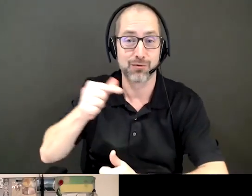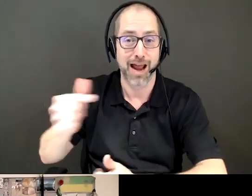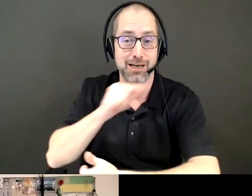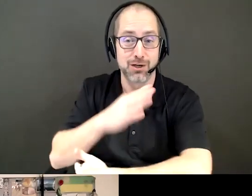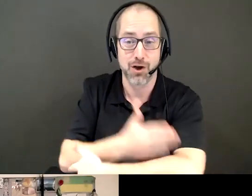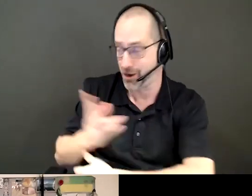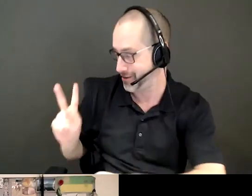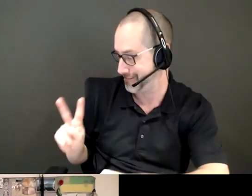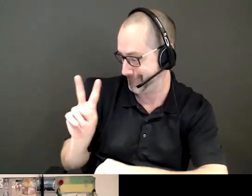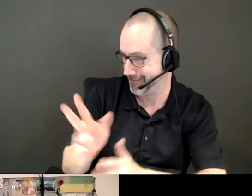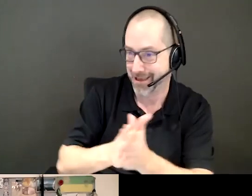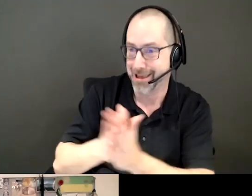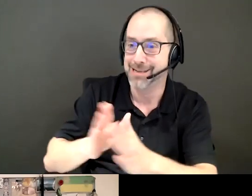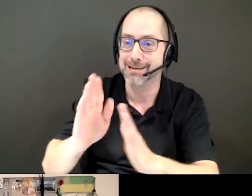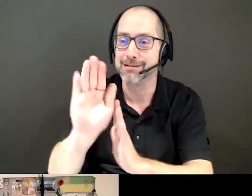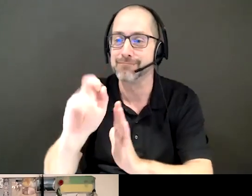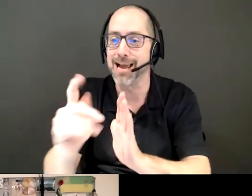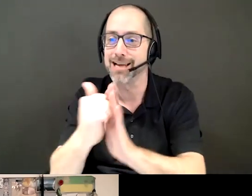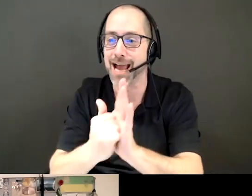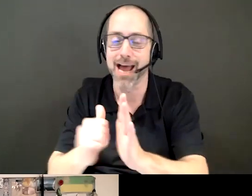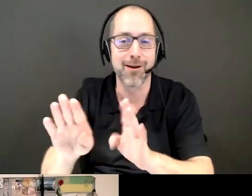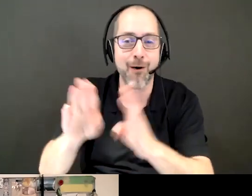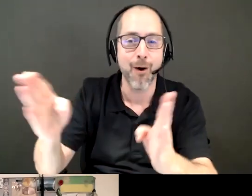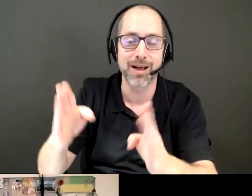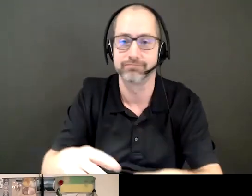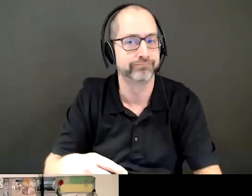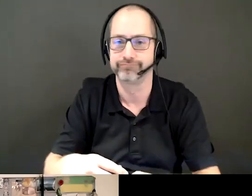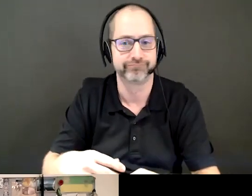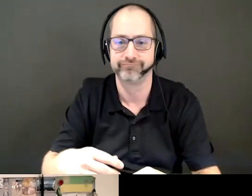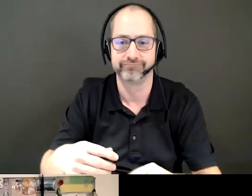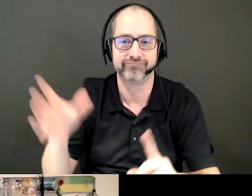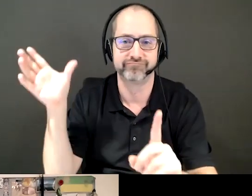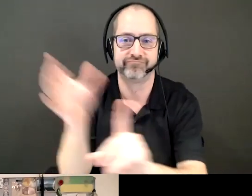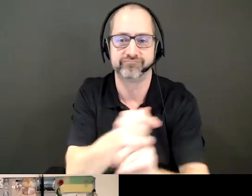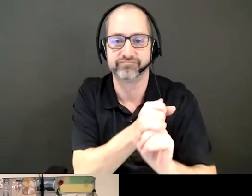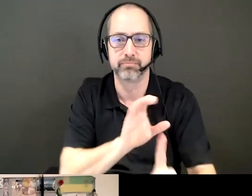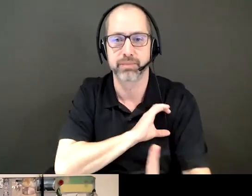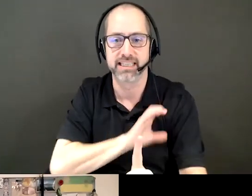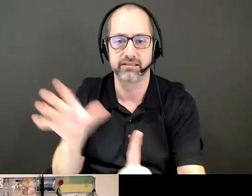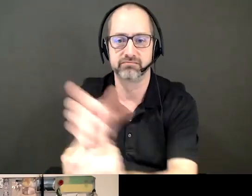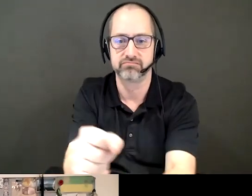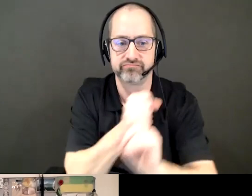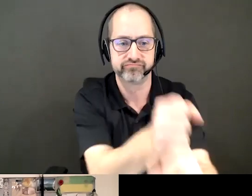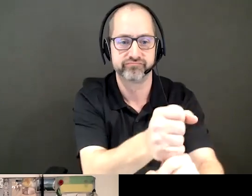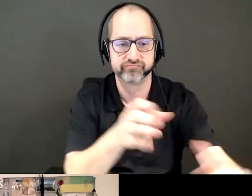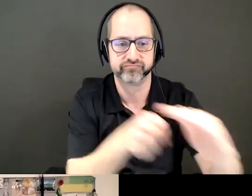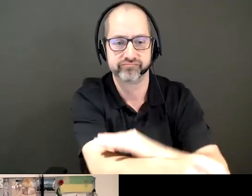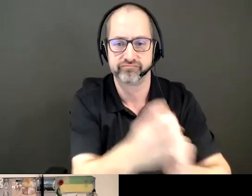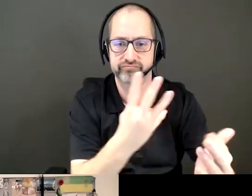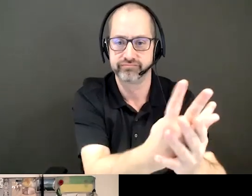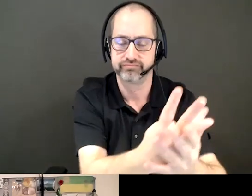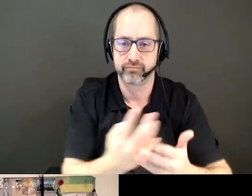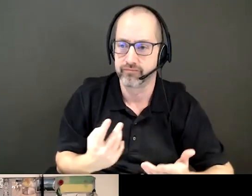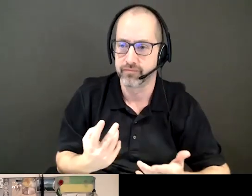unfamiliar with status cards or identification pertaining to Indigenous people. And the reaction is always extreme. It's never,